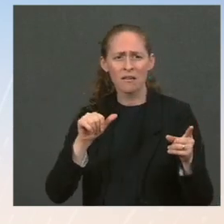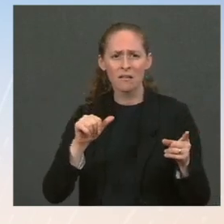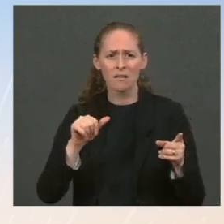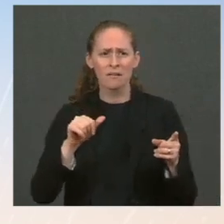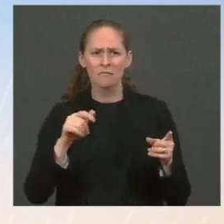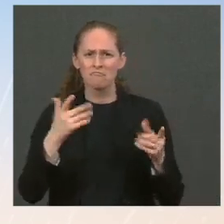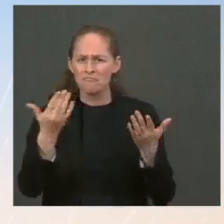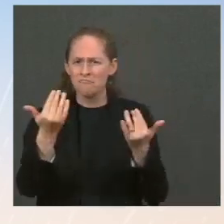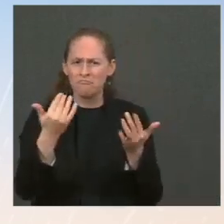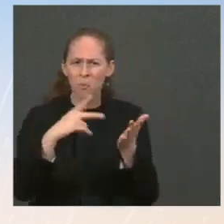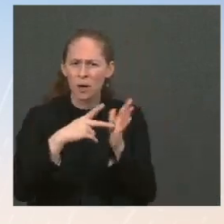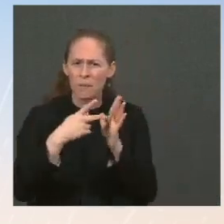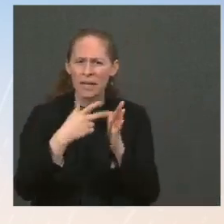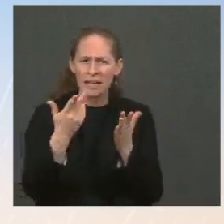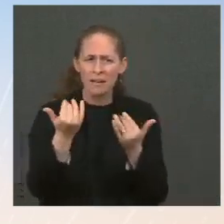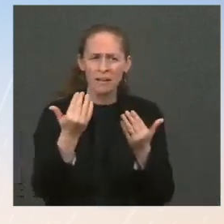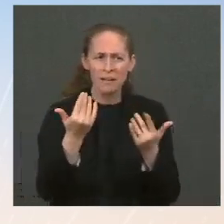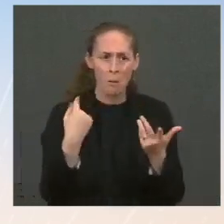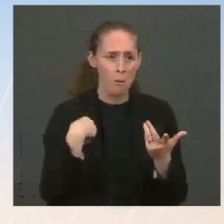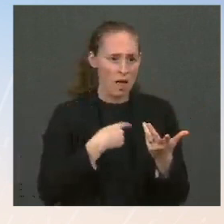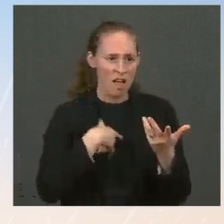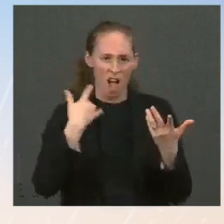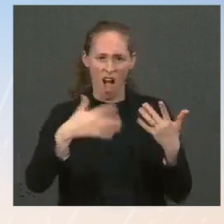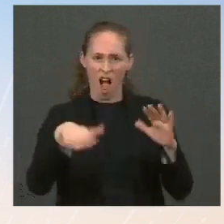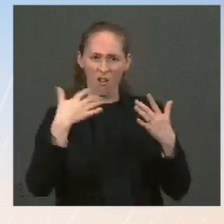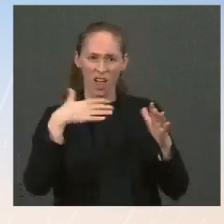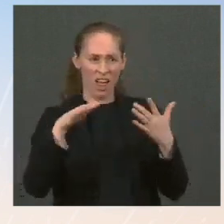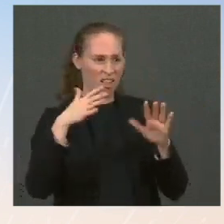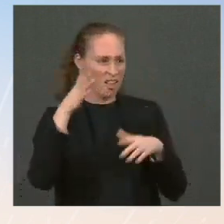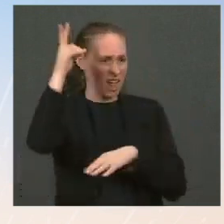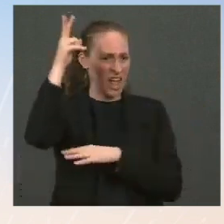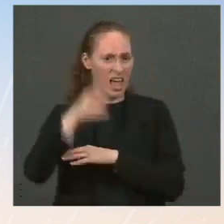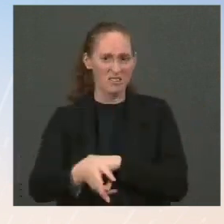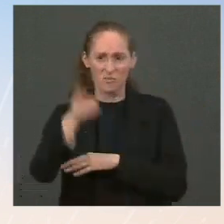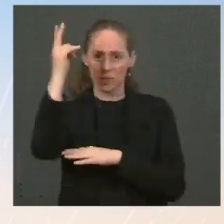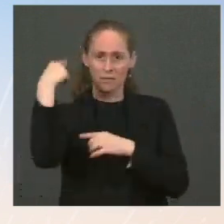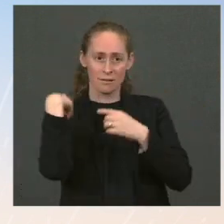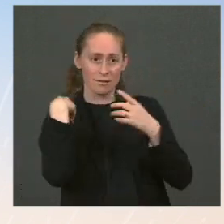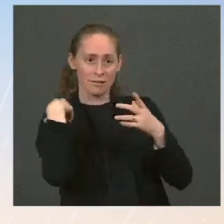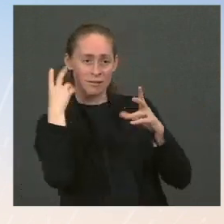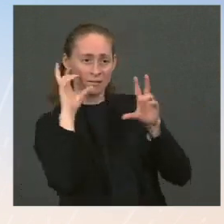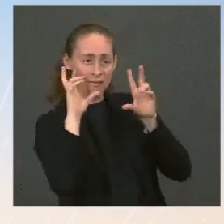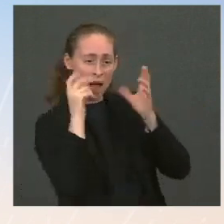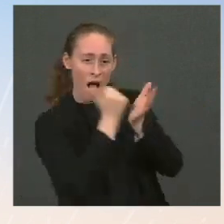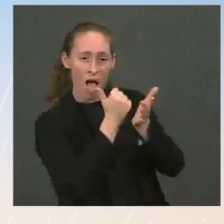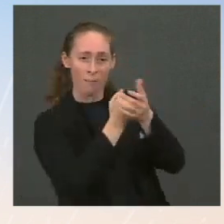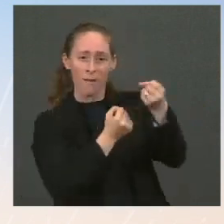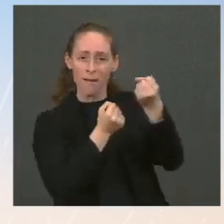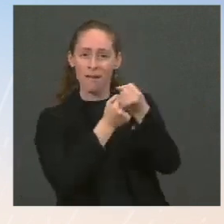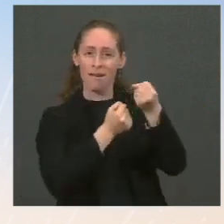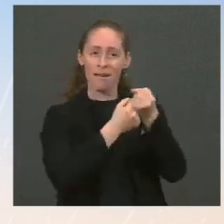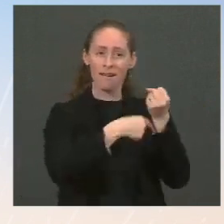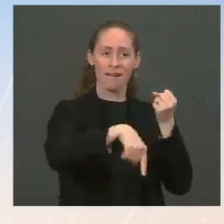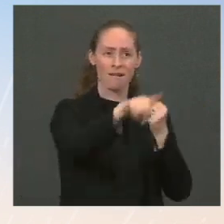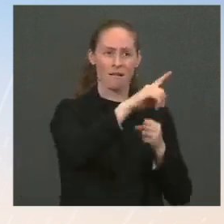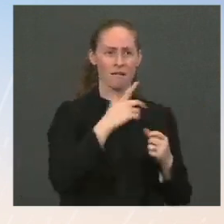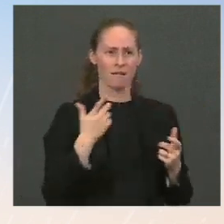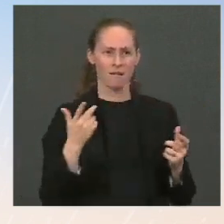away the largest provider of humanitarian assistance. So I'm asking you? I would point you to our allies. I haven't heard them have that complaint.